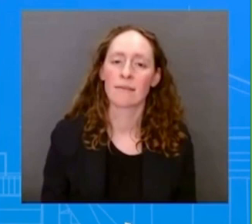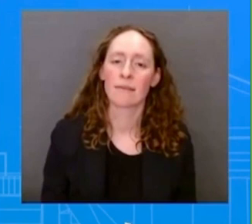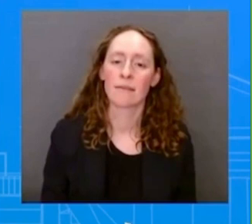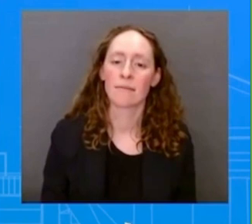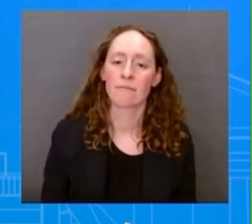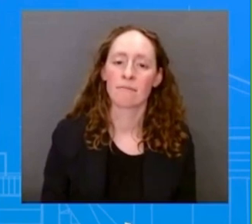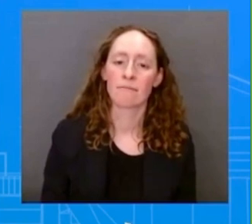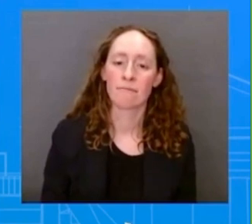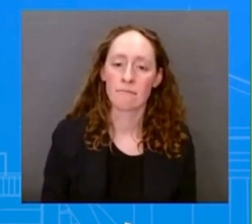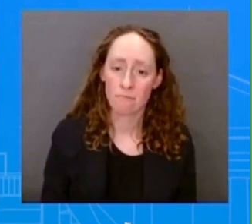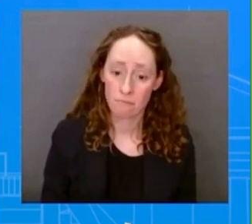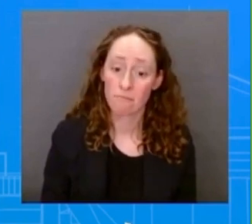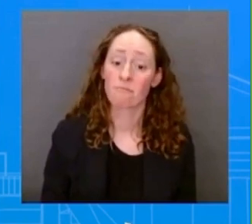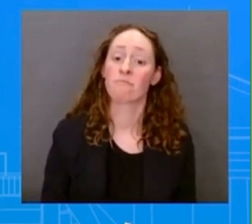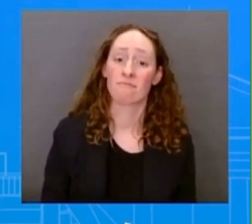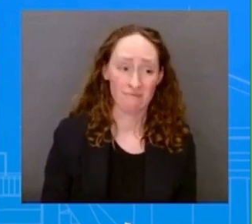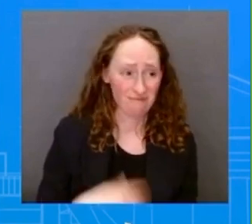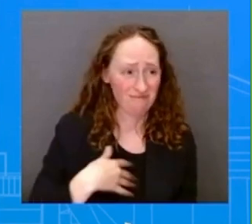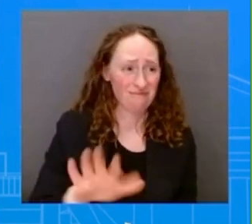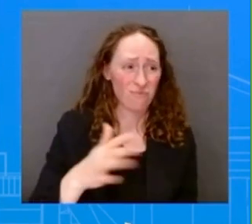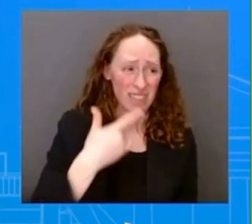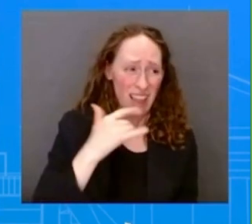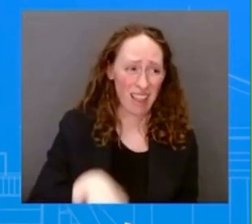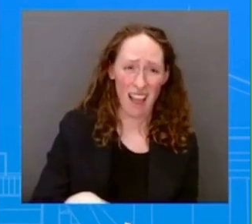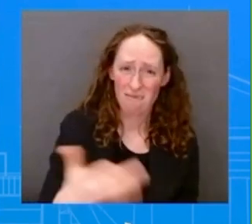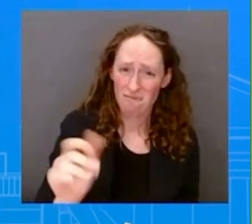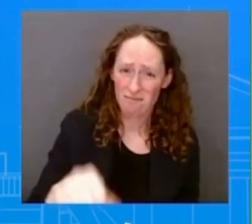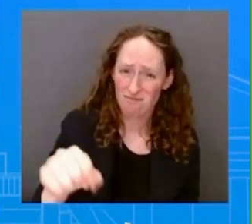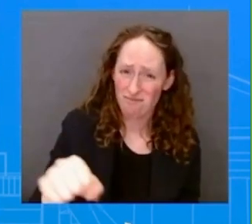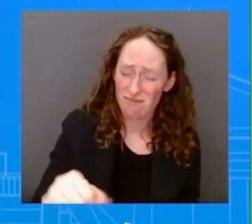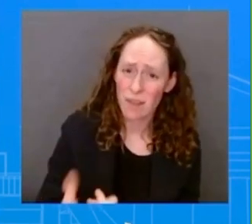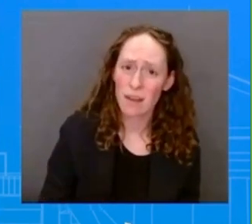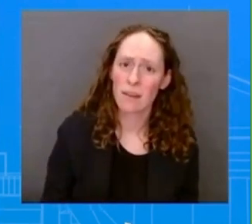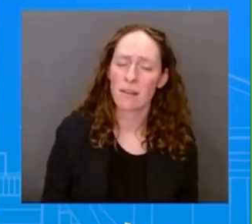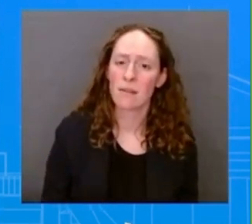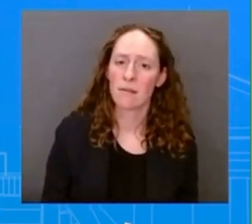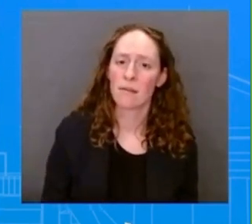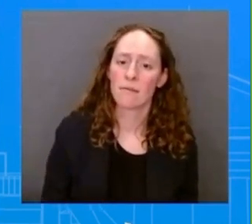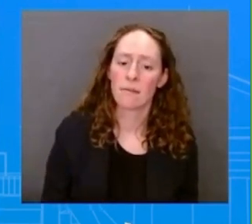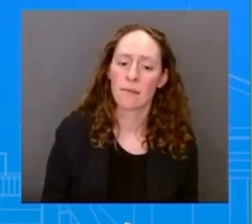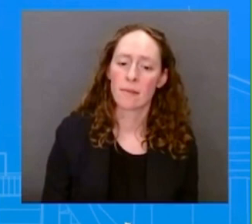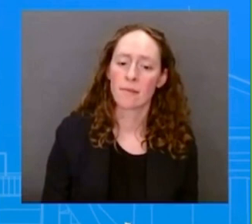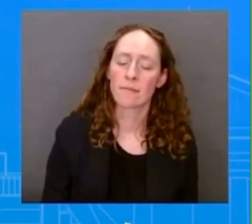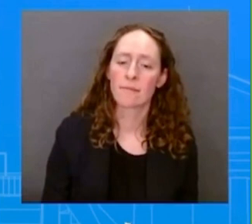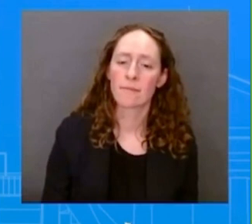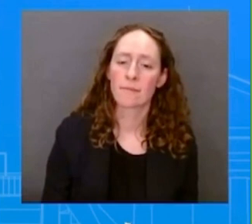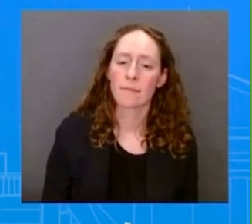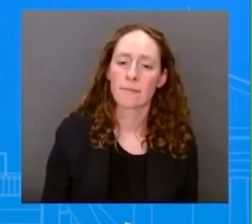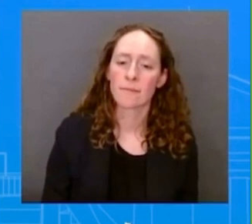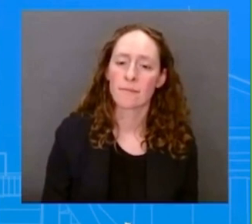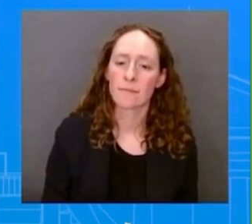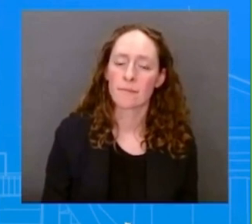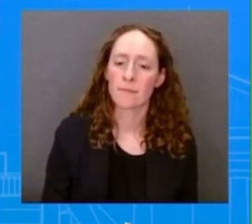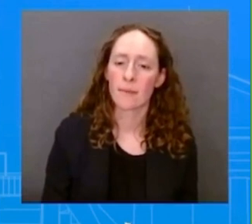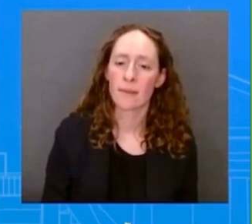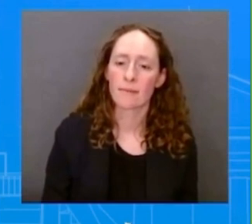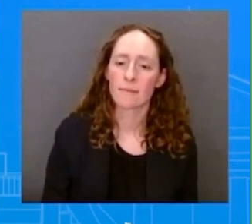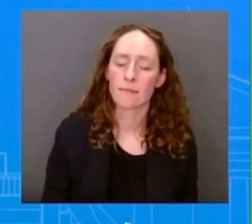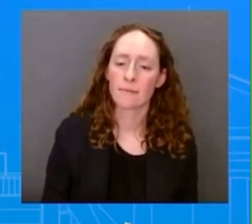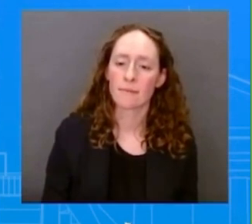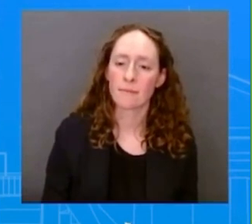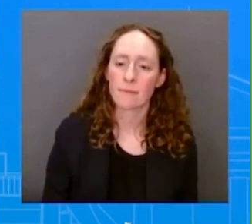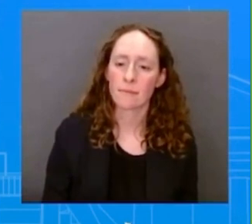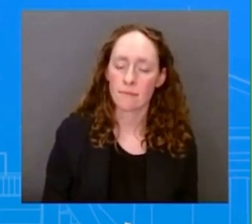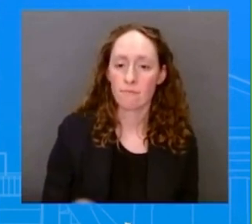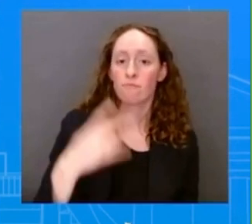every part of the Prime Minister Netanyahu's statement, except for the part that he said, Israel will not make its decision based on pressures from abroad. I